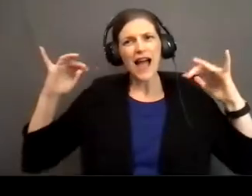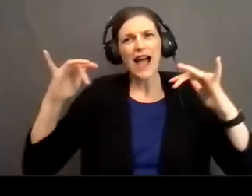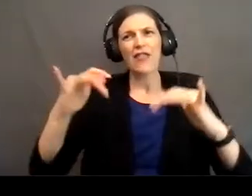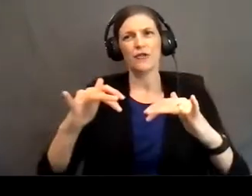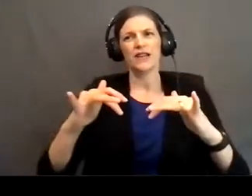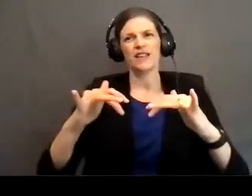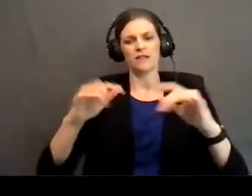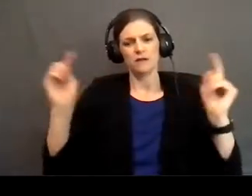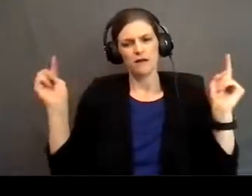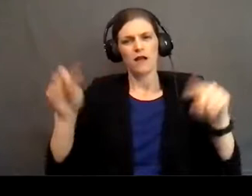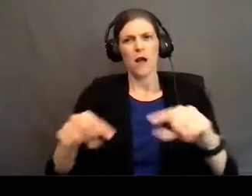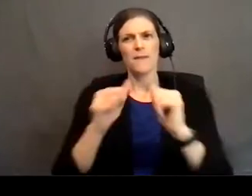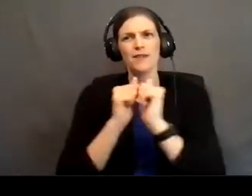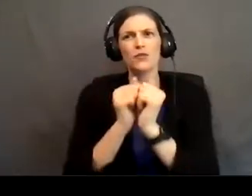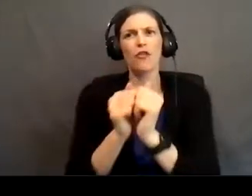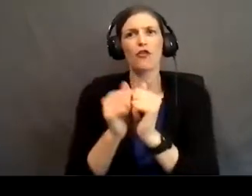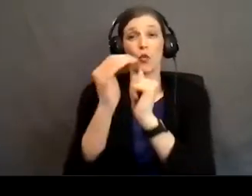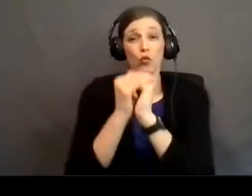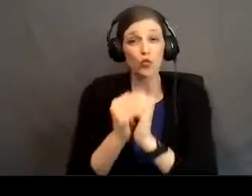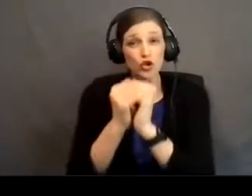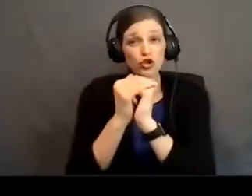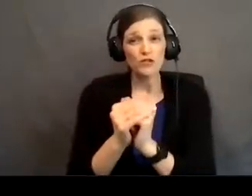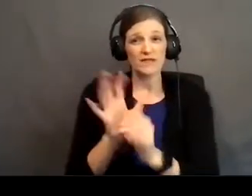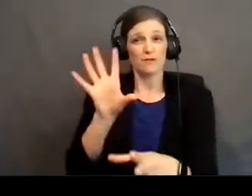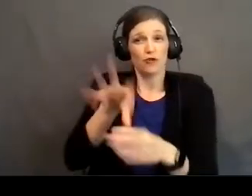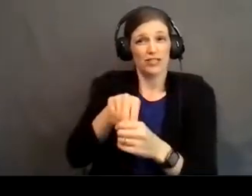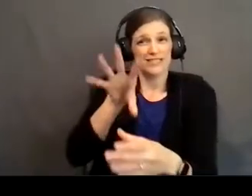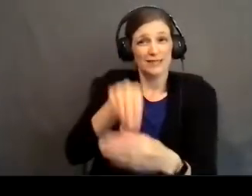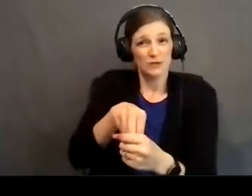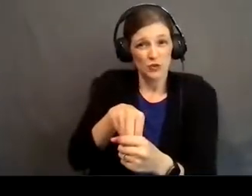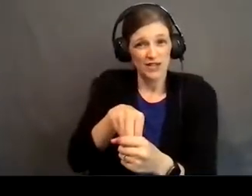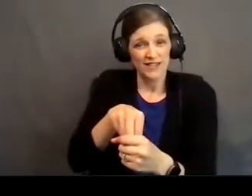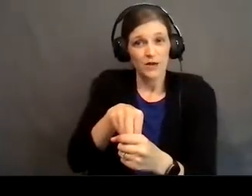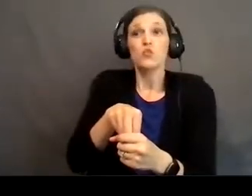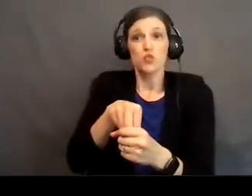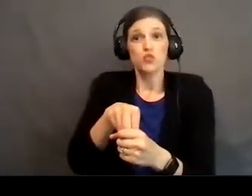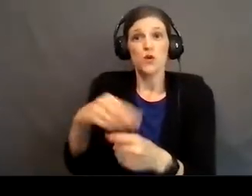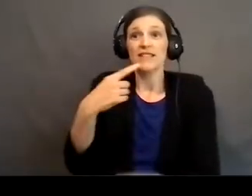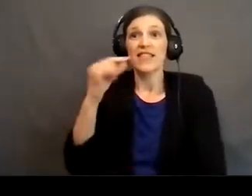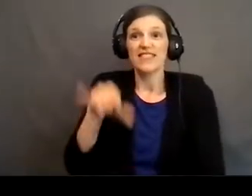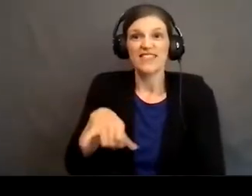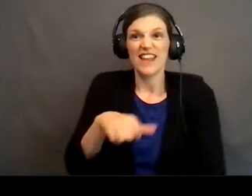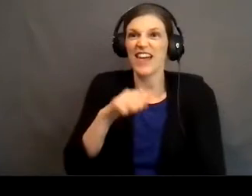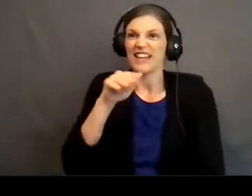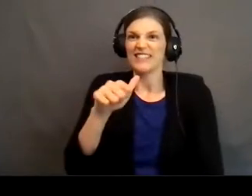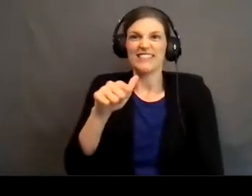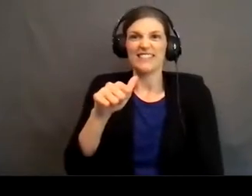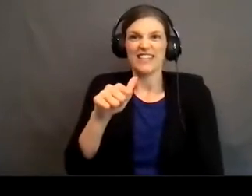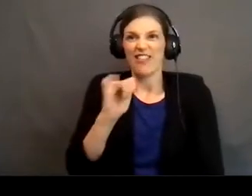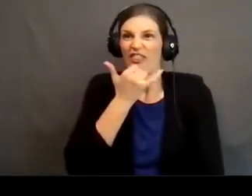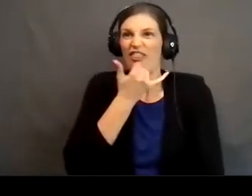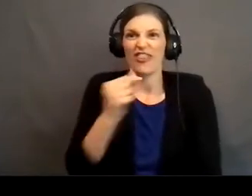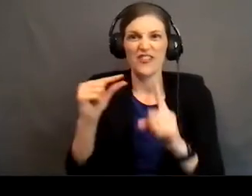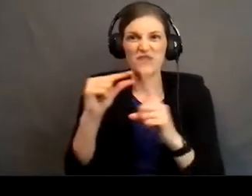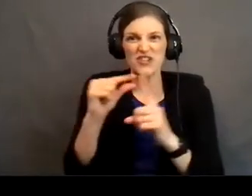us coming together. Worship is participatory. I said it. I didn't stumble on that word. This